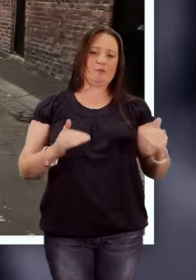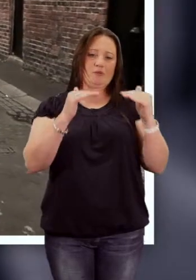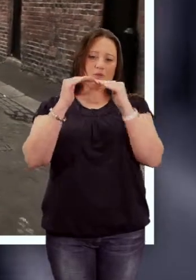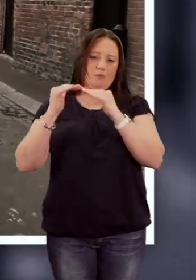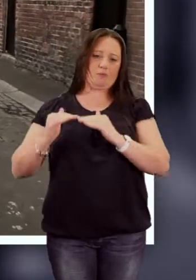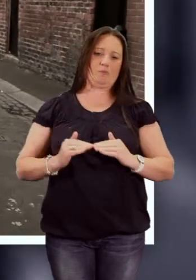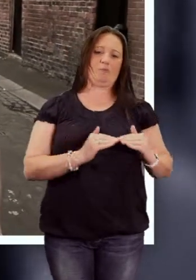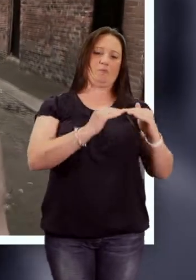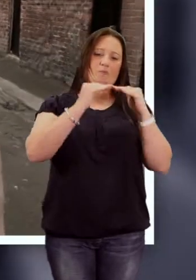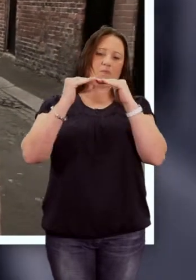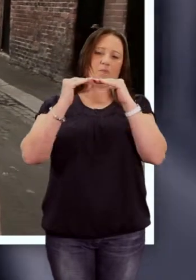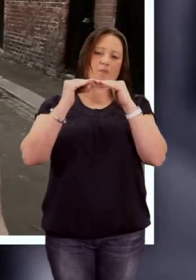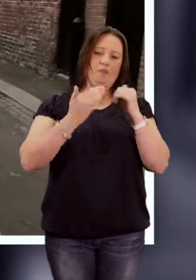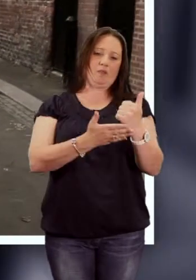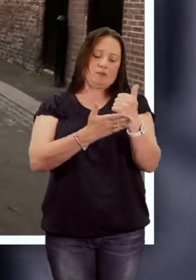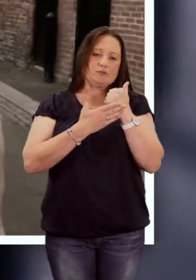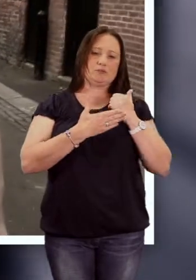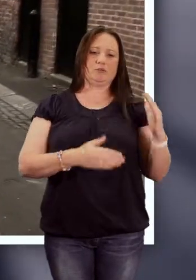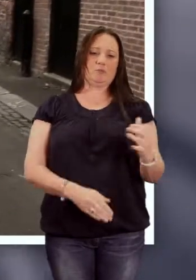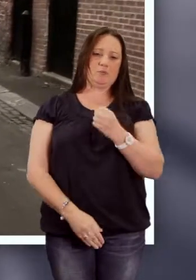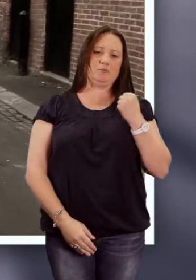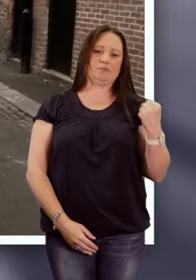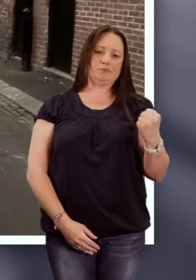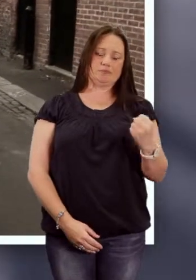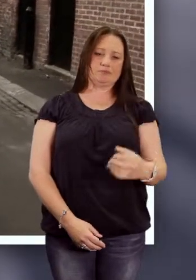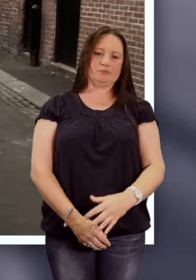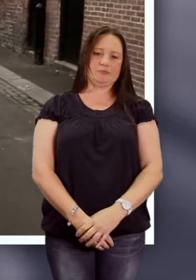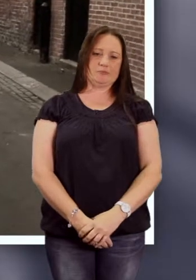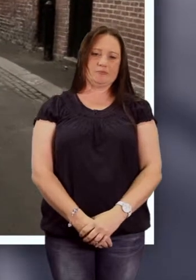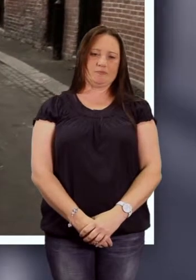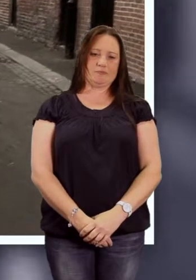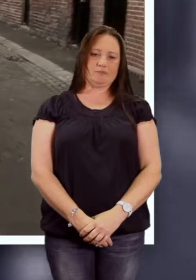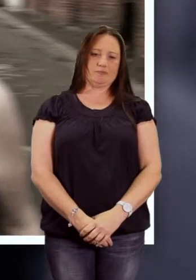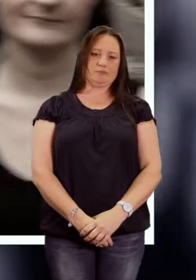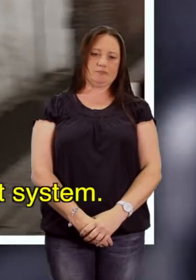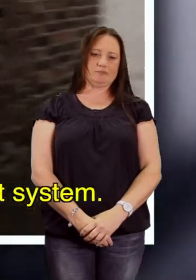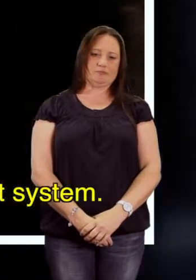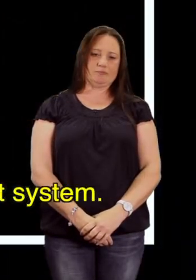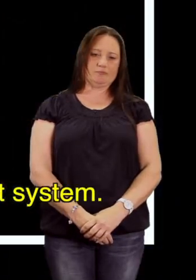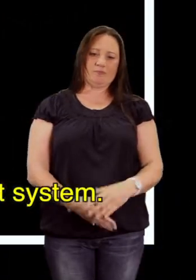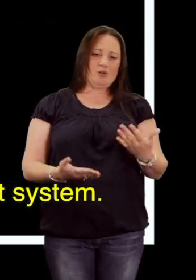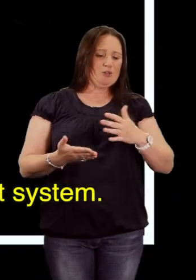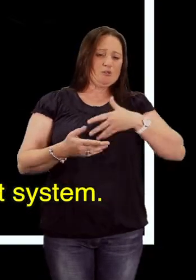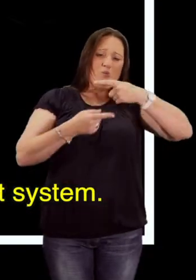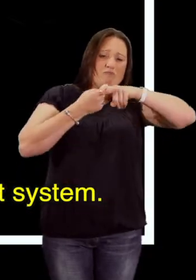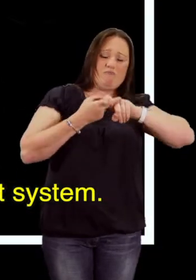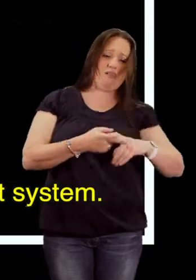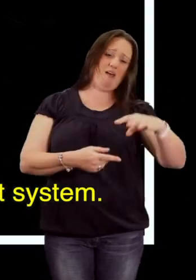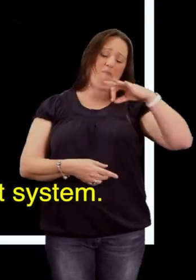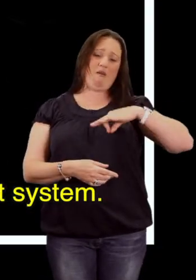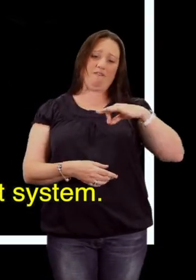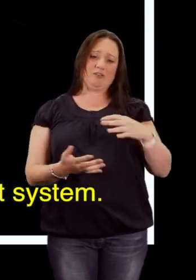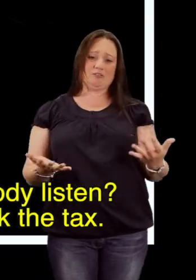Help me find equality. I don't want to rely on the